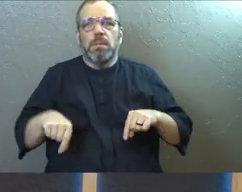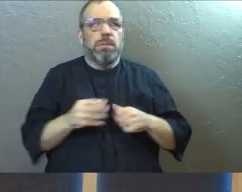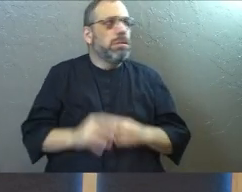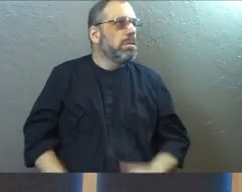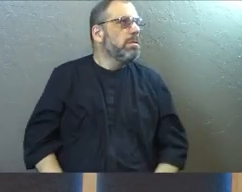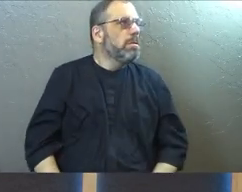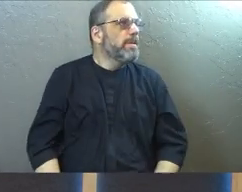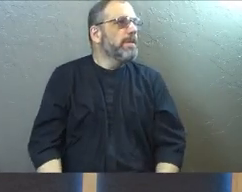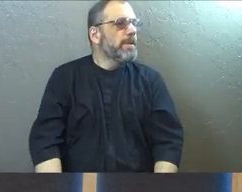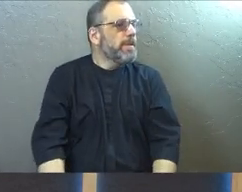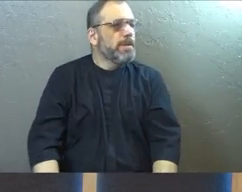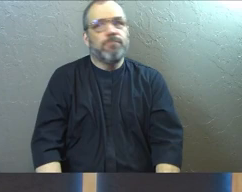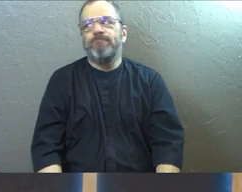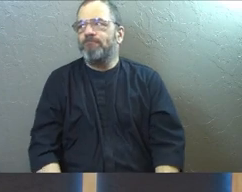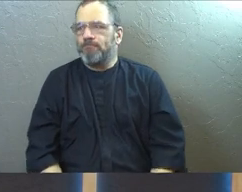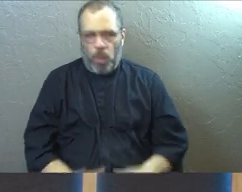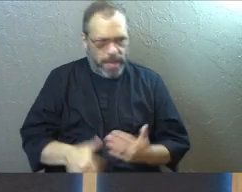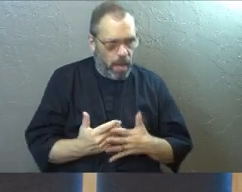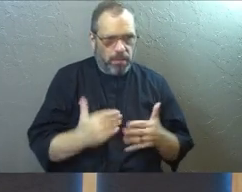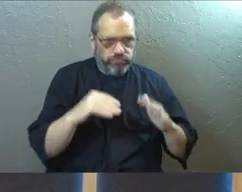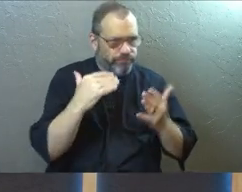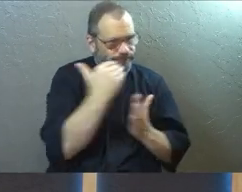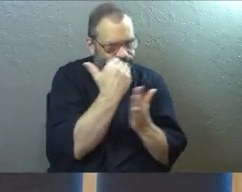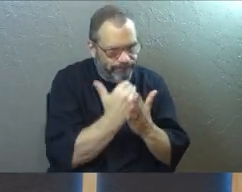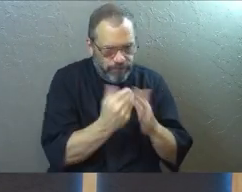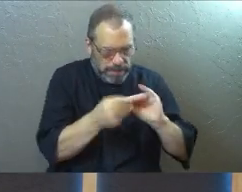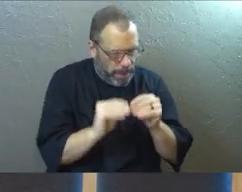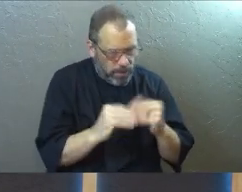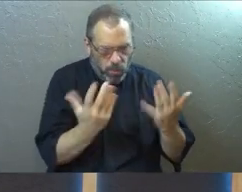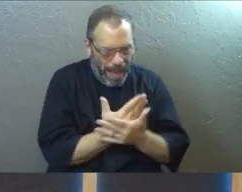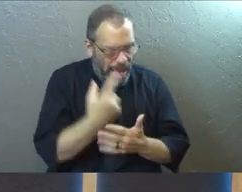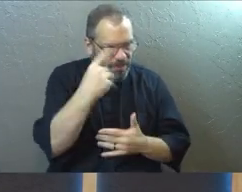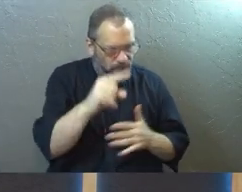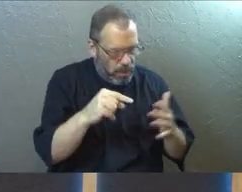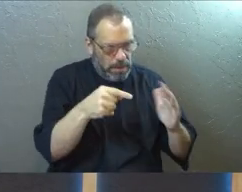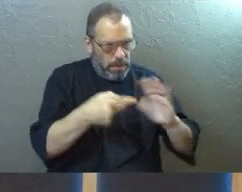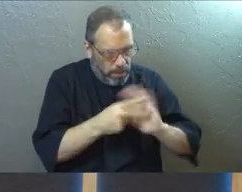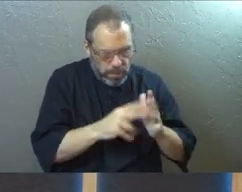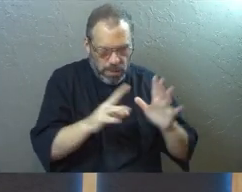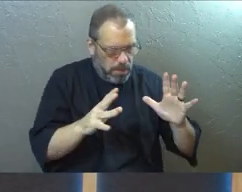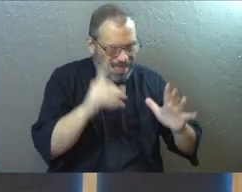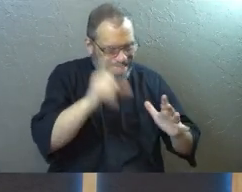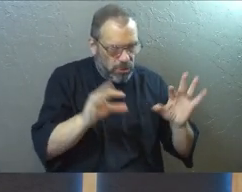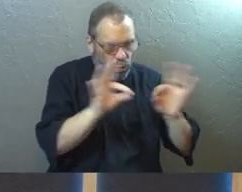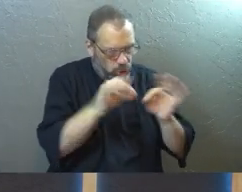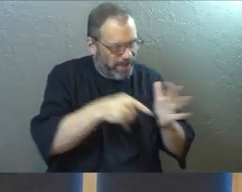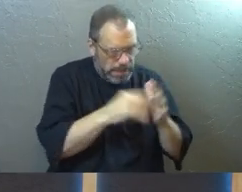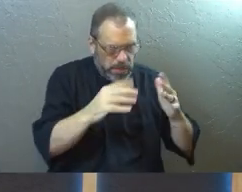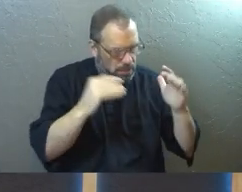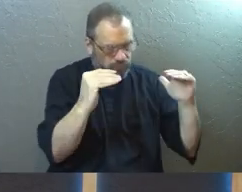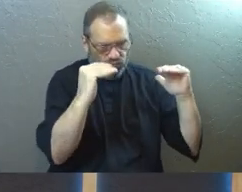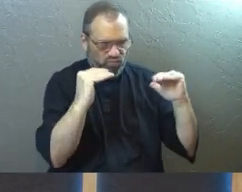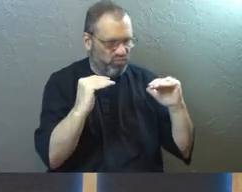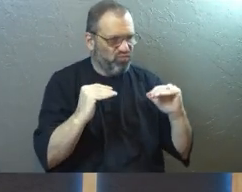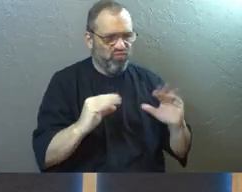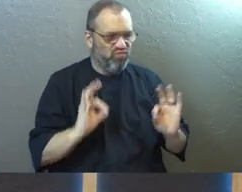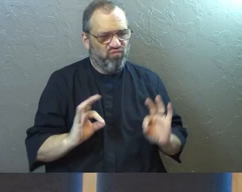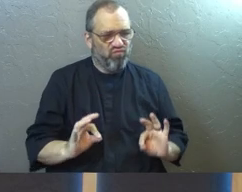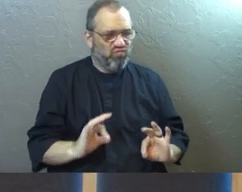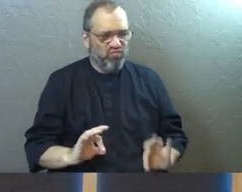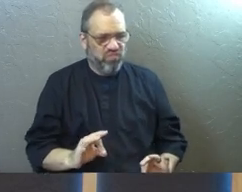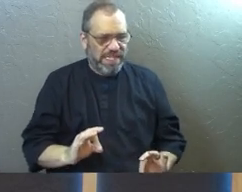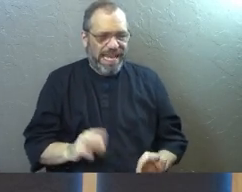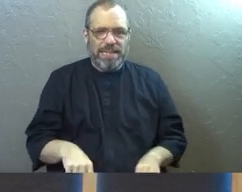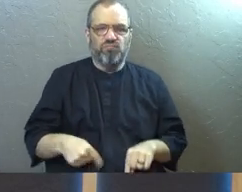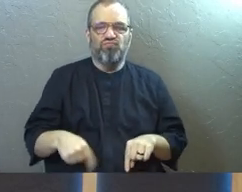make sure I've got all my stuff. I've got to make sure I have all my facts and figures on why this is going to happen and why I deserve this and why you can do this. And I've